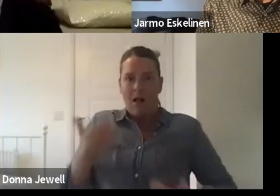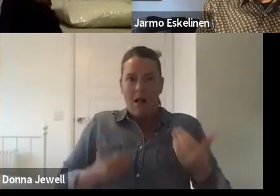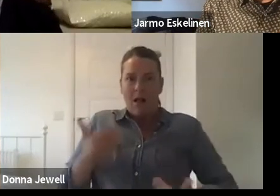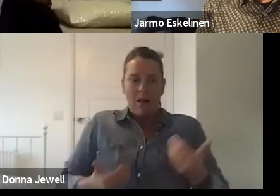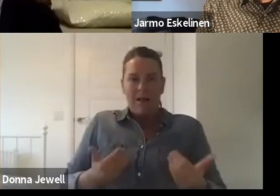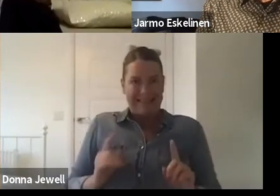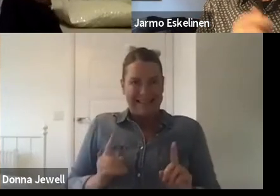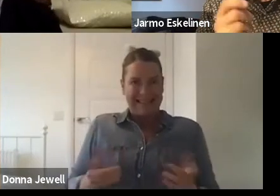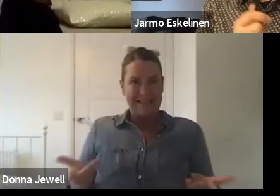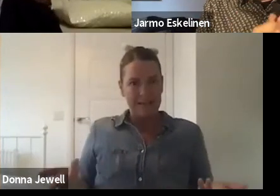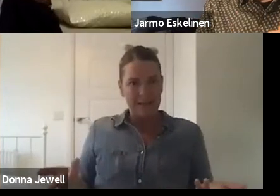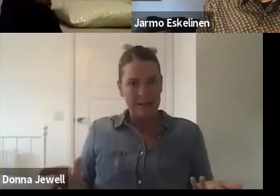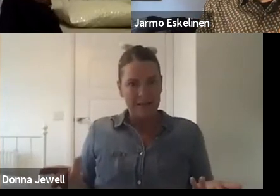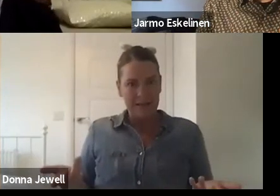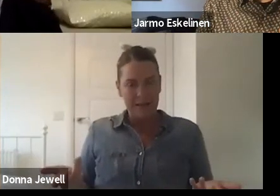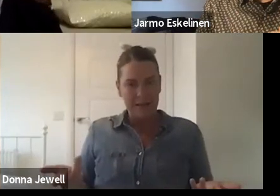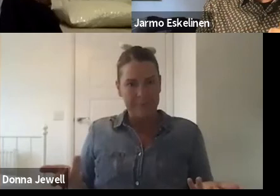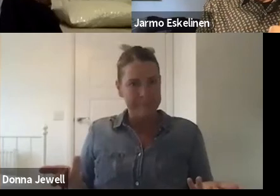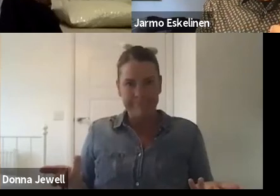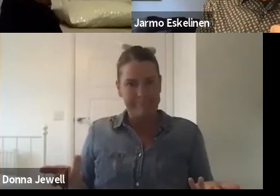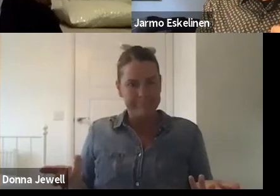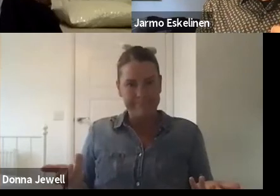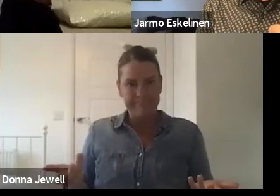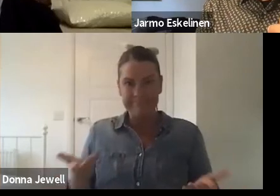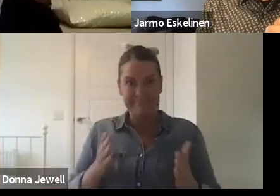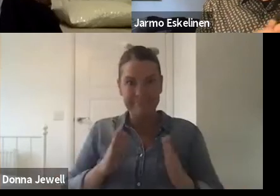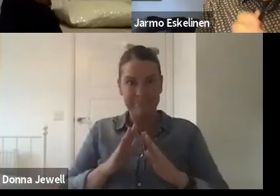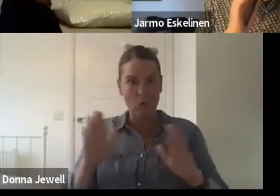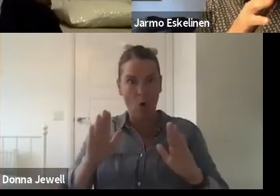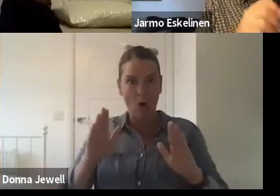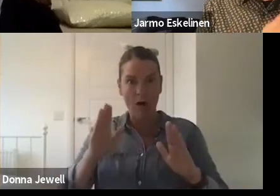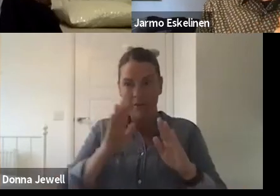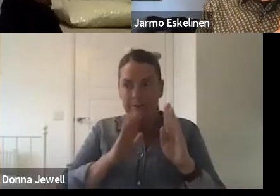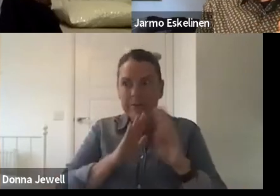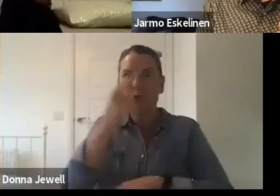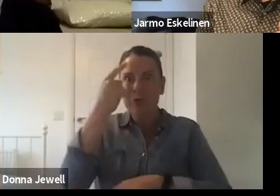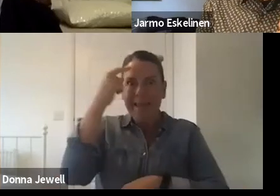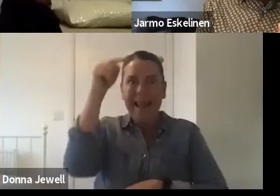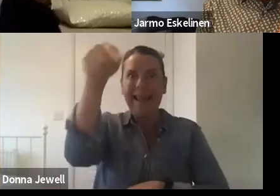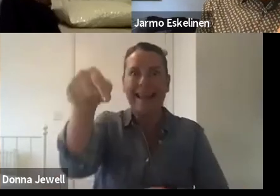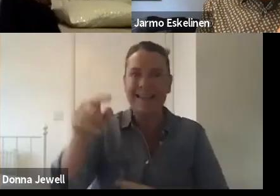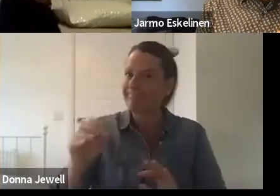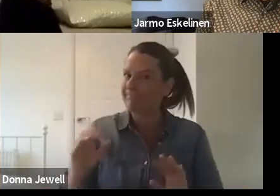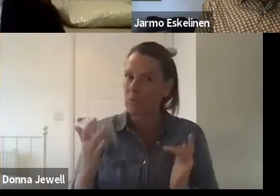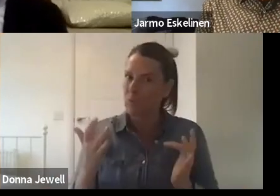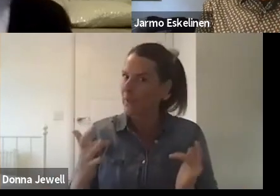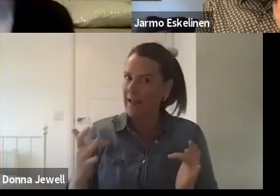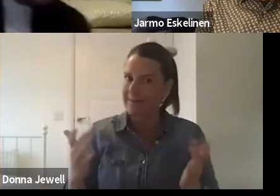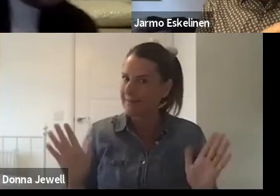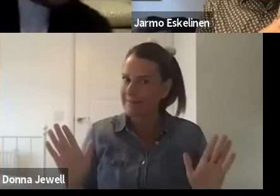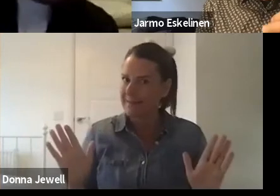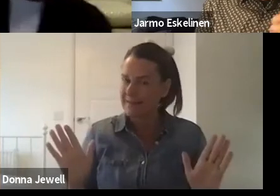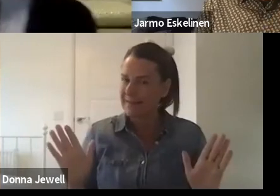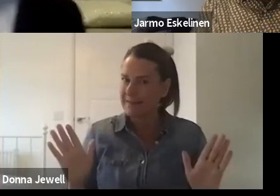you are not often very creative. So we are getting there though. And I'm